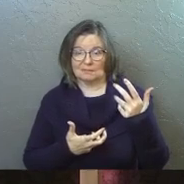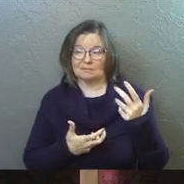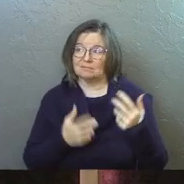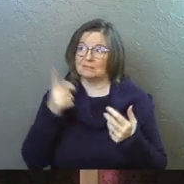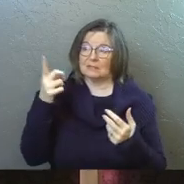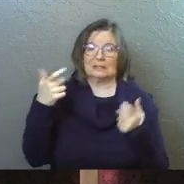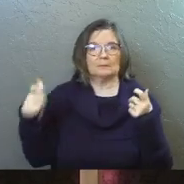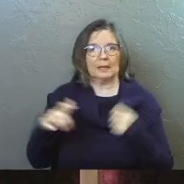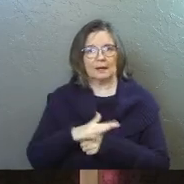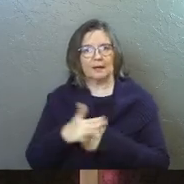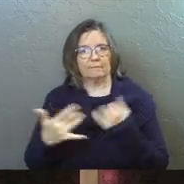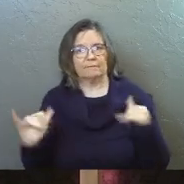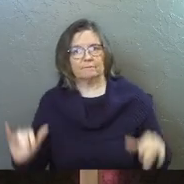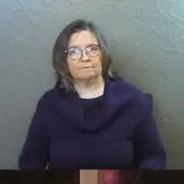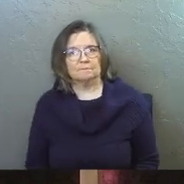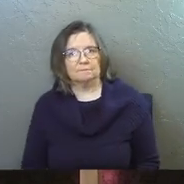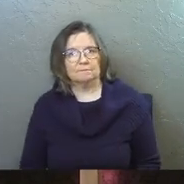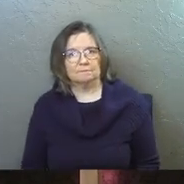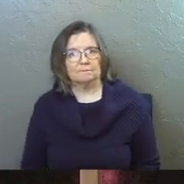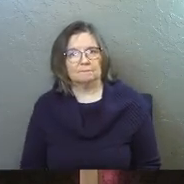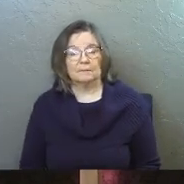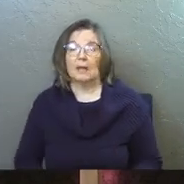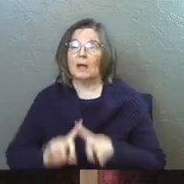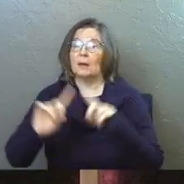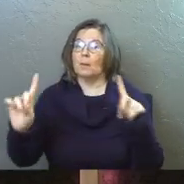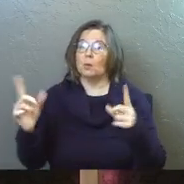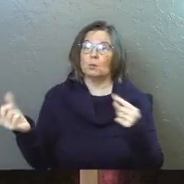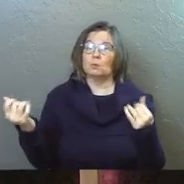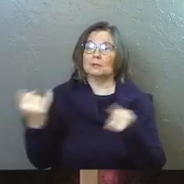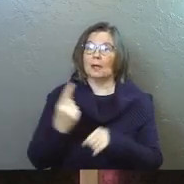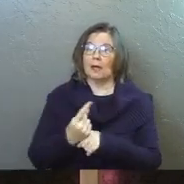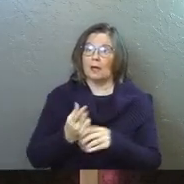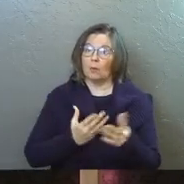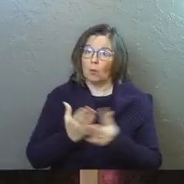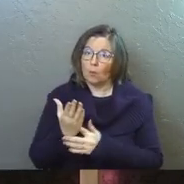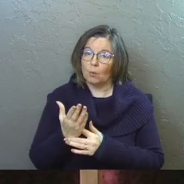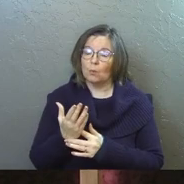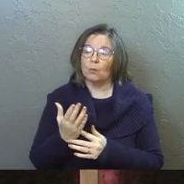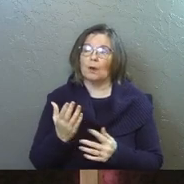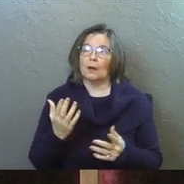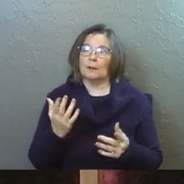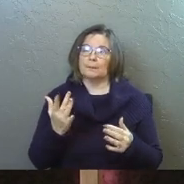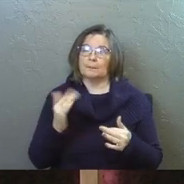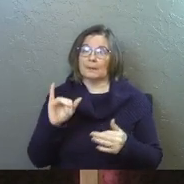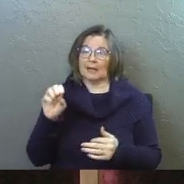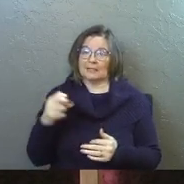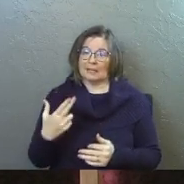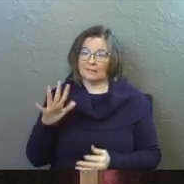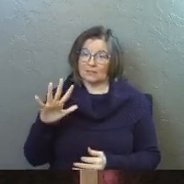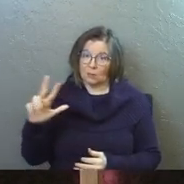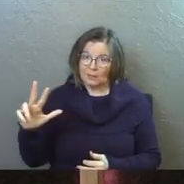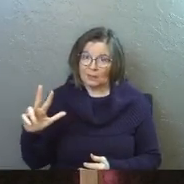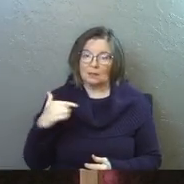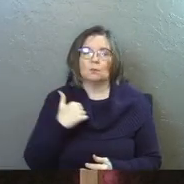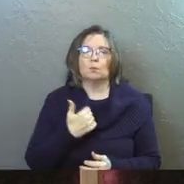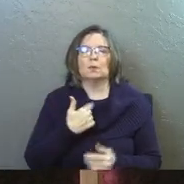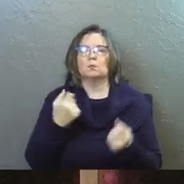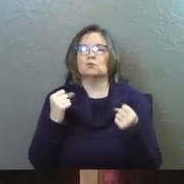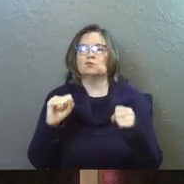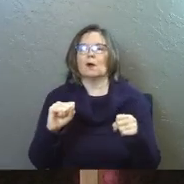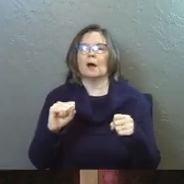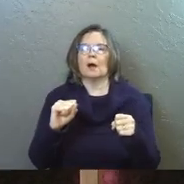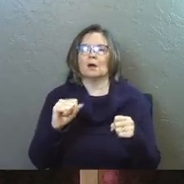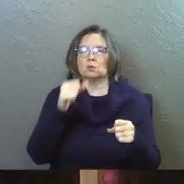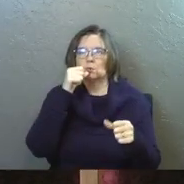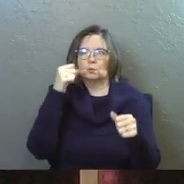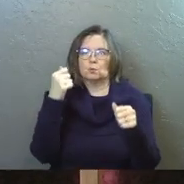he's big enough. Um, but what we're going to do today as we go through, um, Isaiah 53 is we're going to try